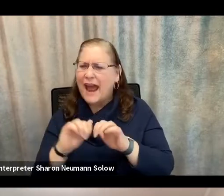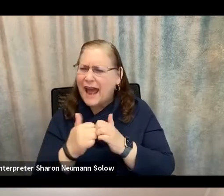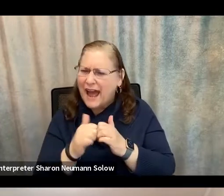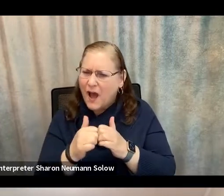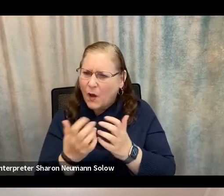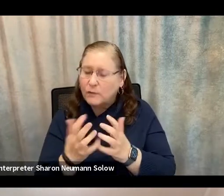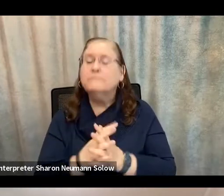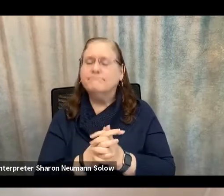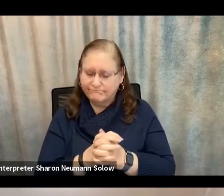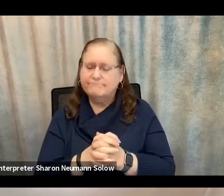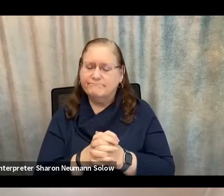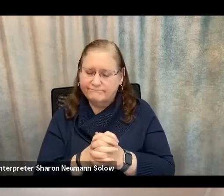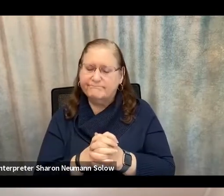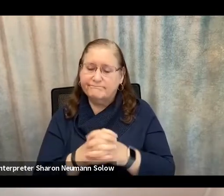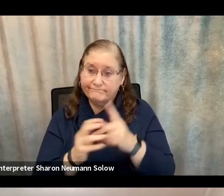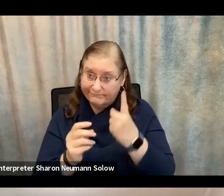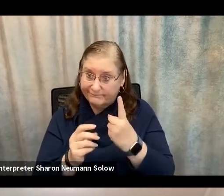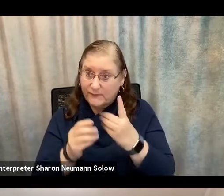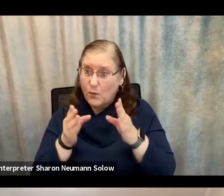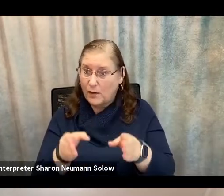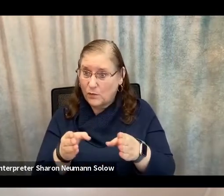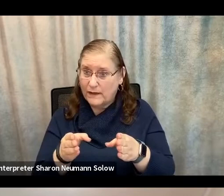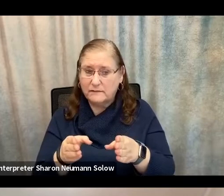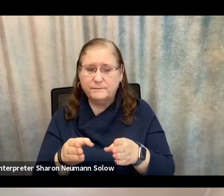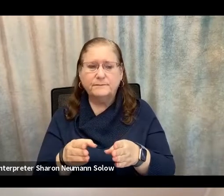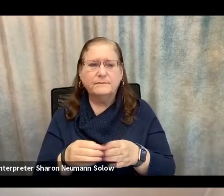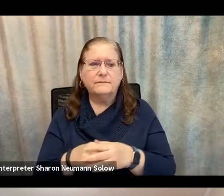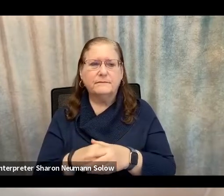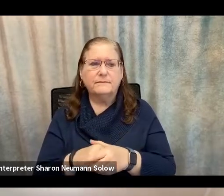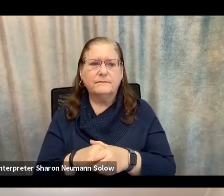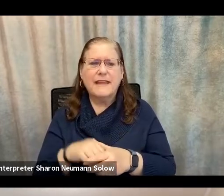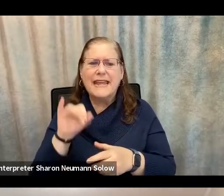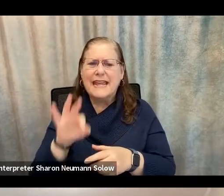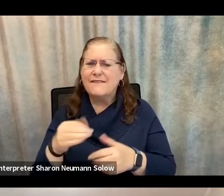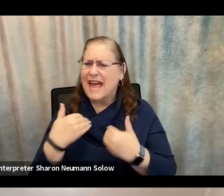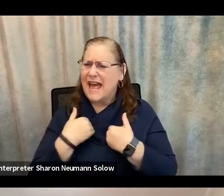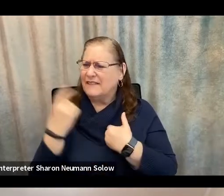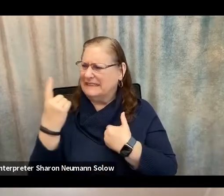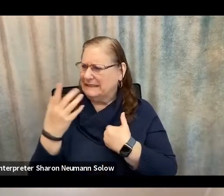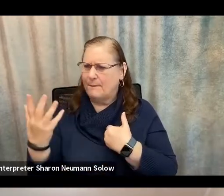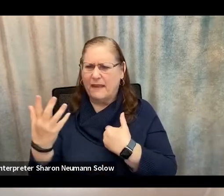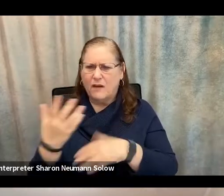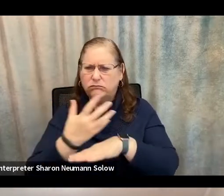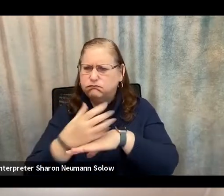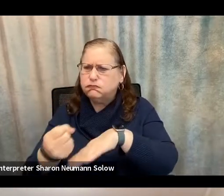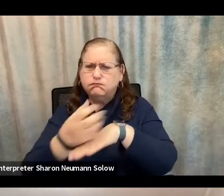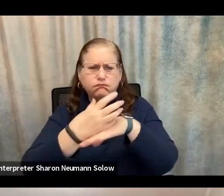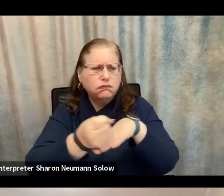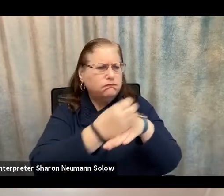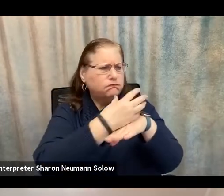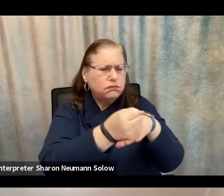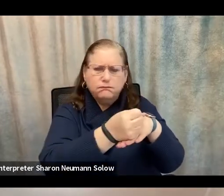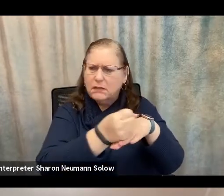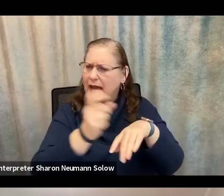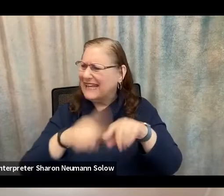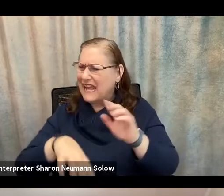For one thing, if an in-demand product is out of stock, and you can't find it anywhere, but you